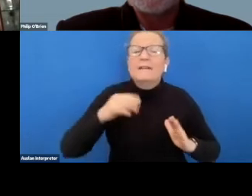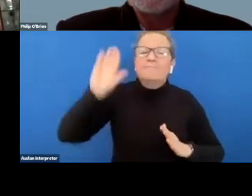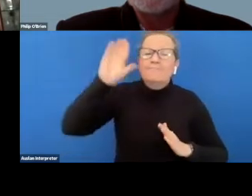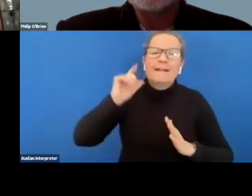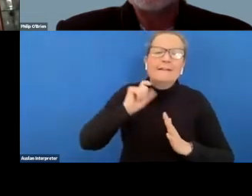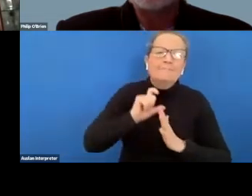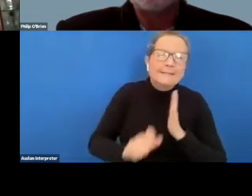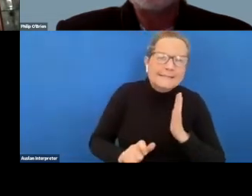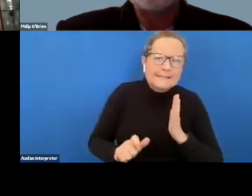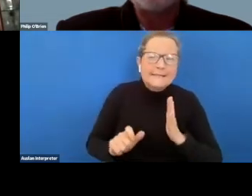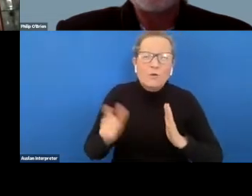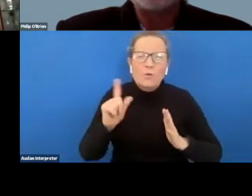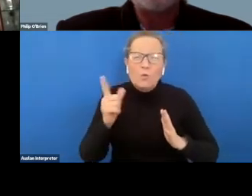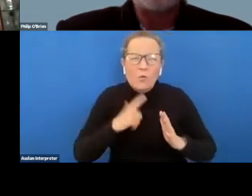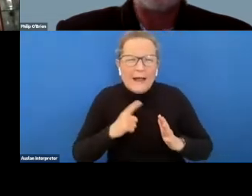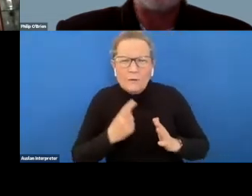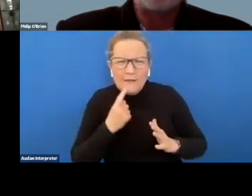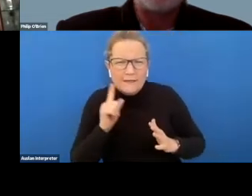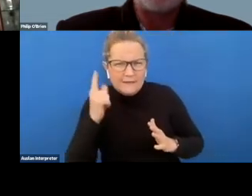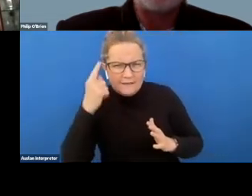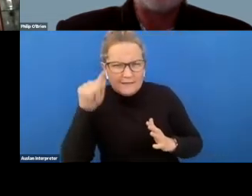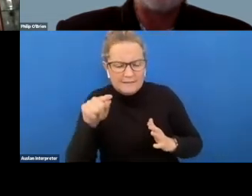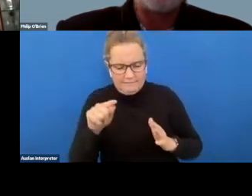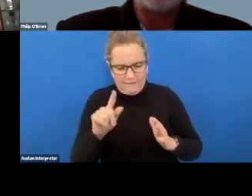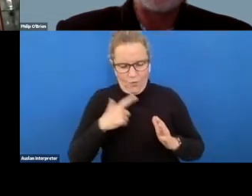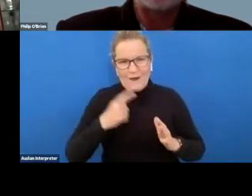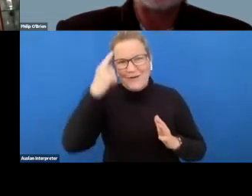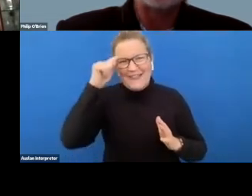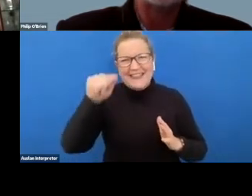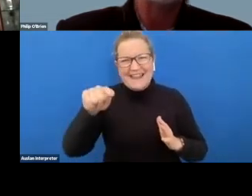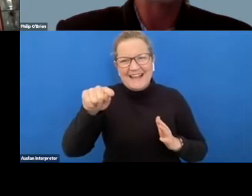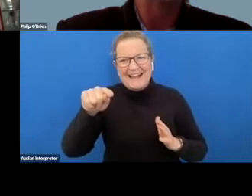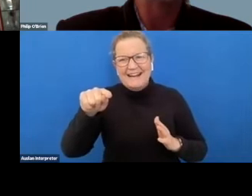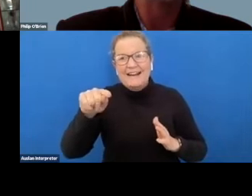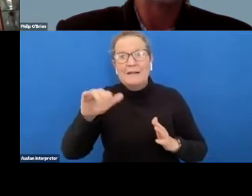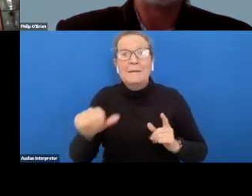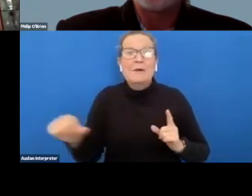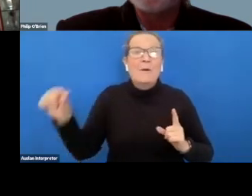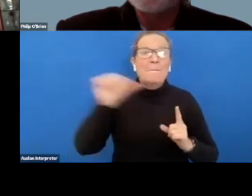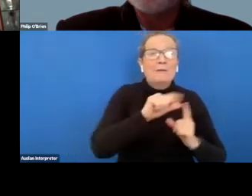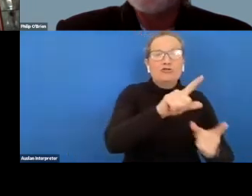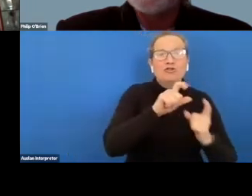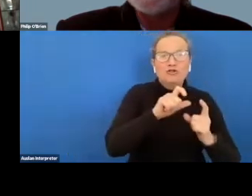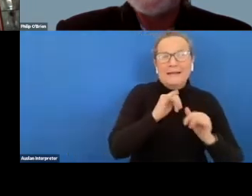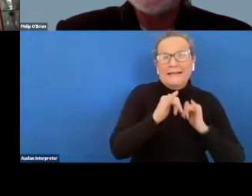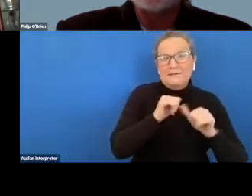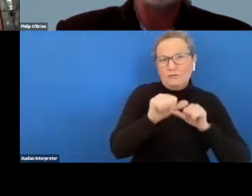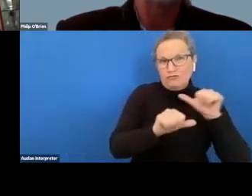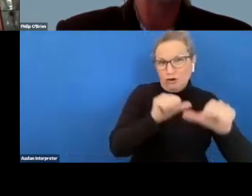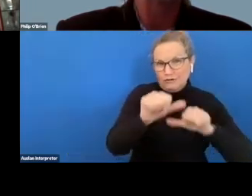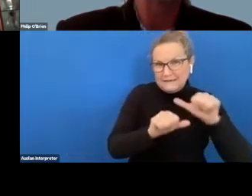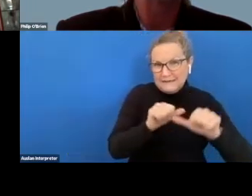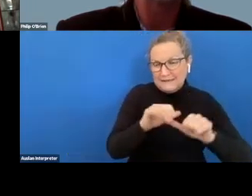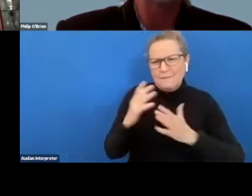i guess that's a question going back to the recruitment and in interview process um rob i think perhaps is indicating